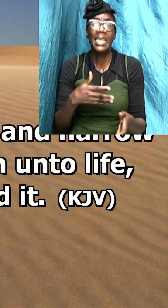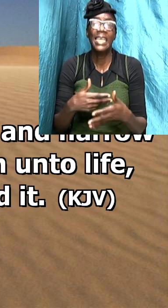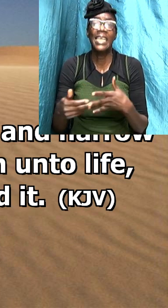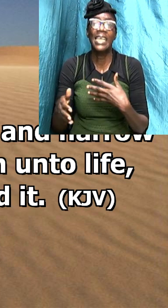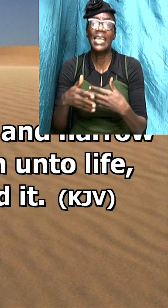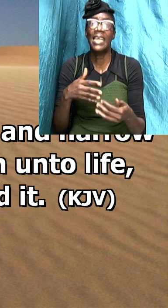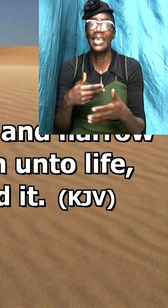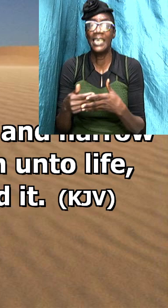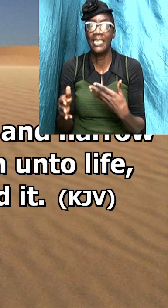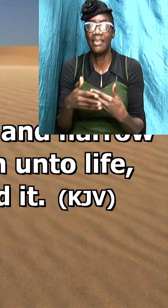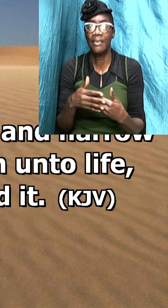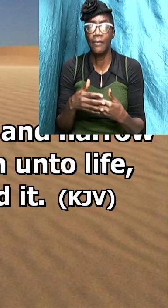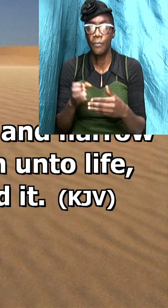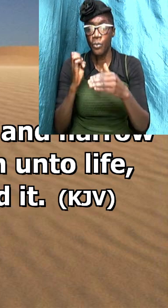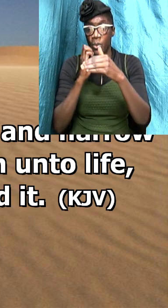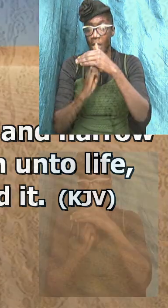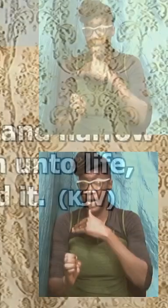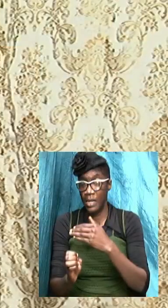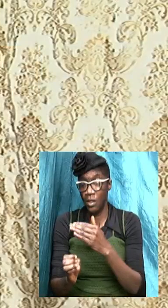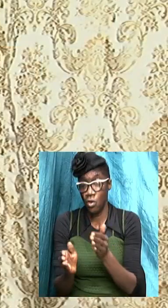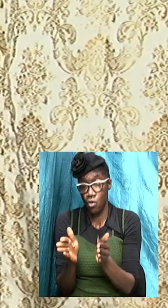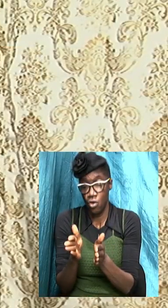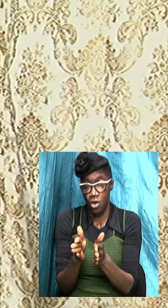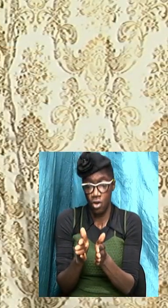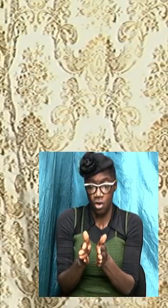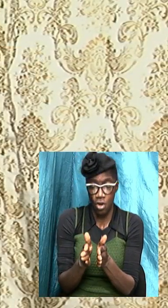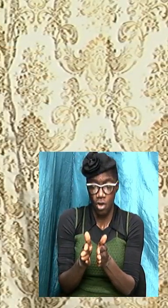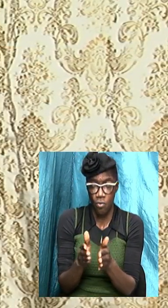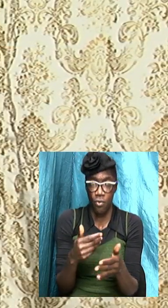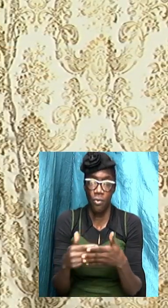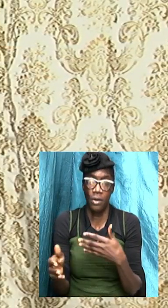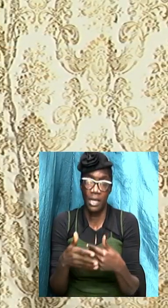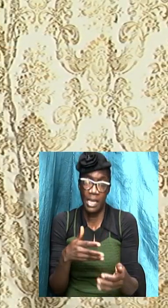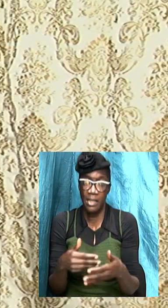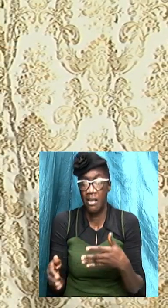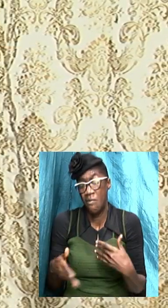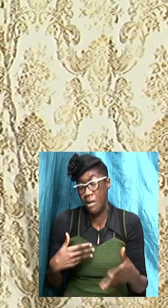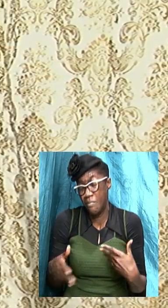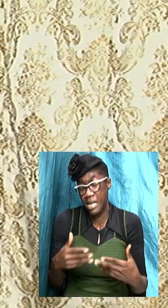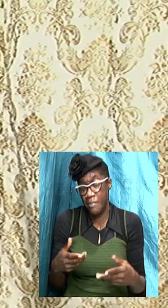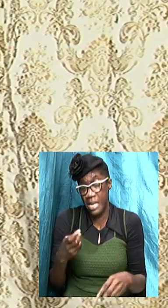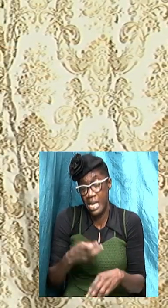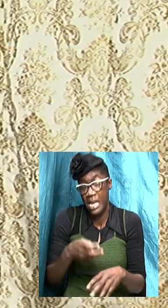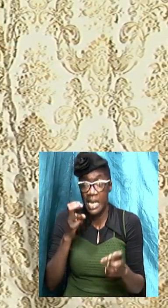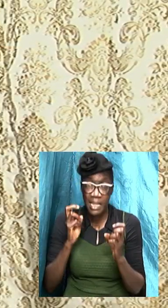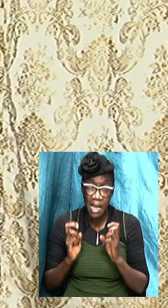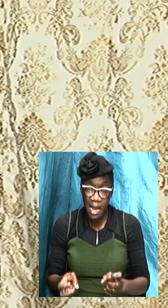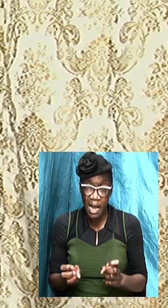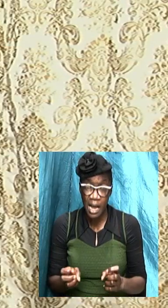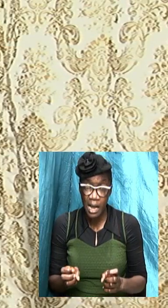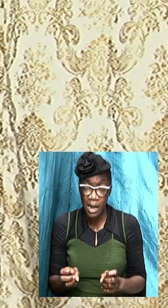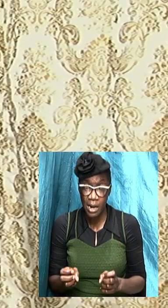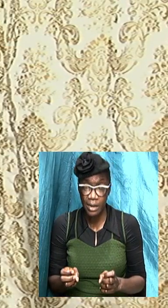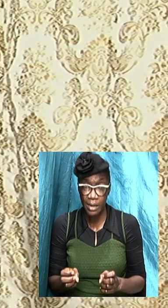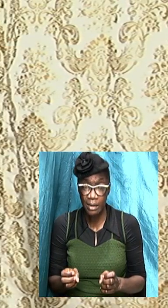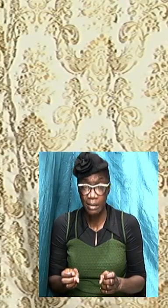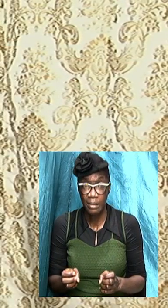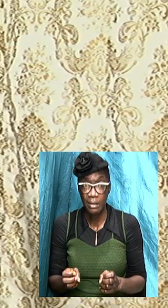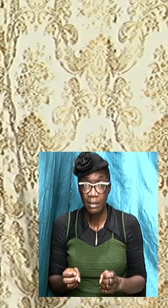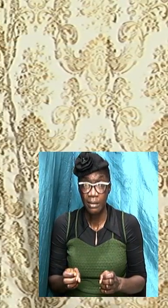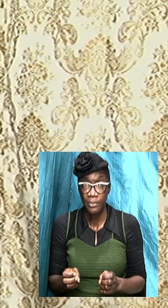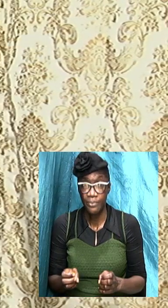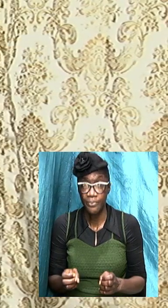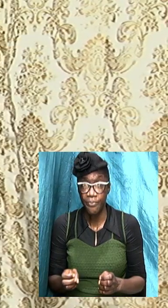it says enter the narrow gate for though it is difficult though entering through the narrow gate is